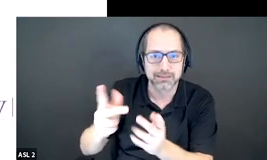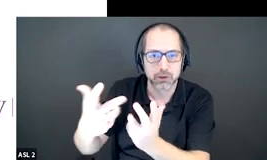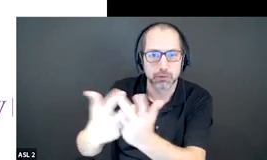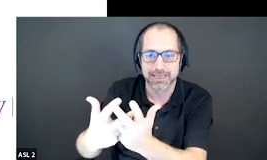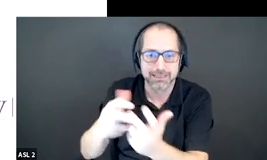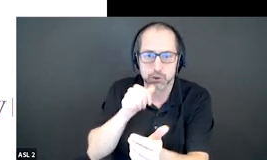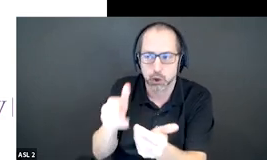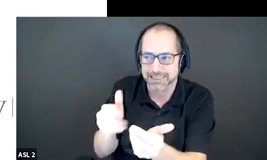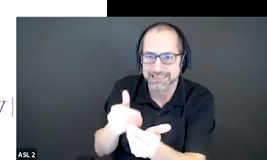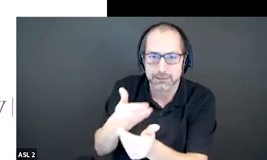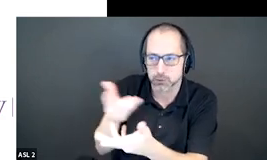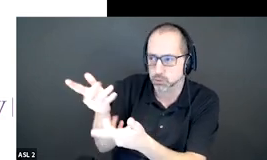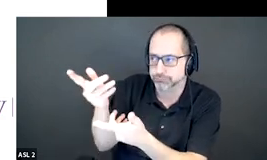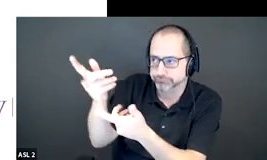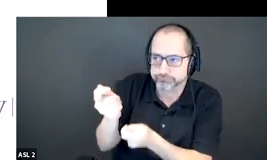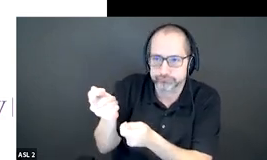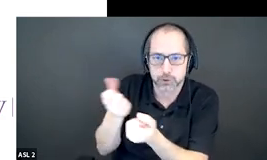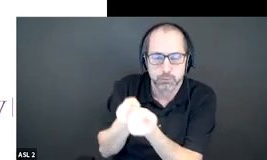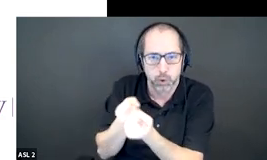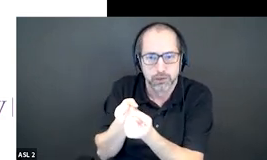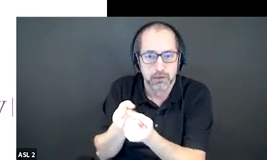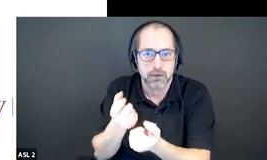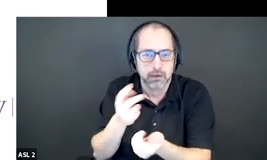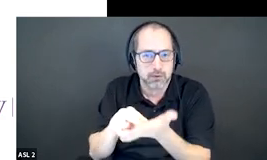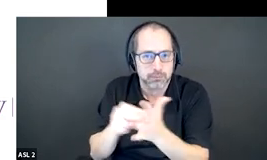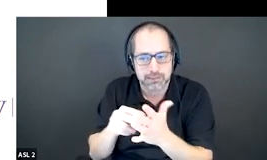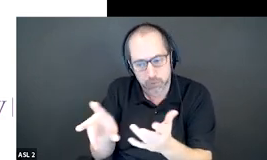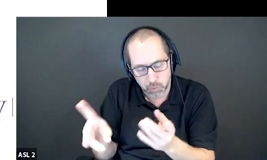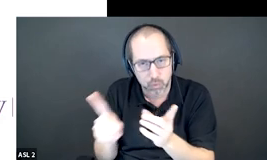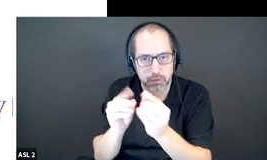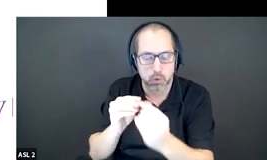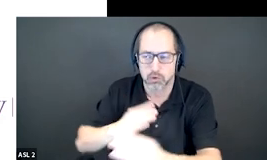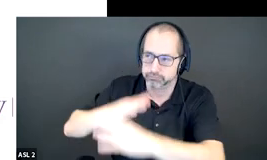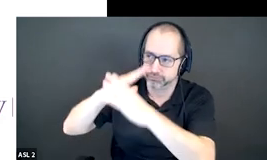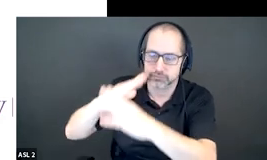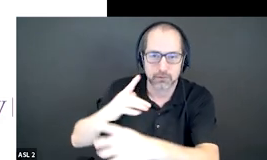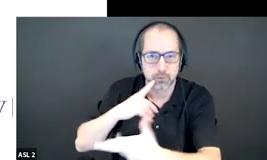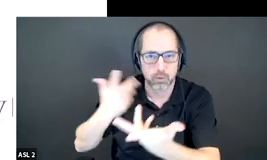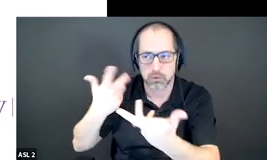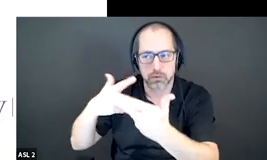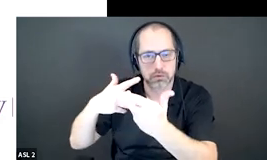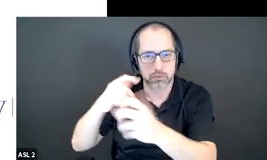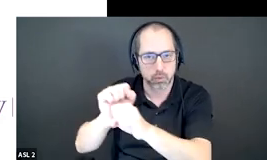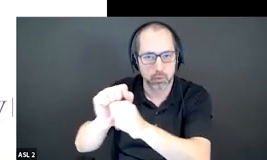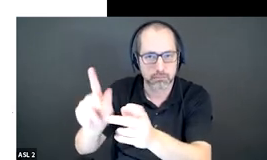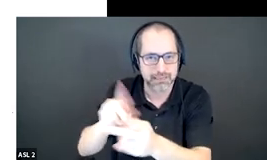access um which creates a barrier um in creating accessible workplaces